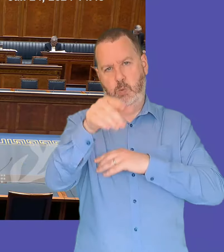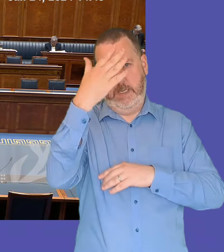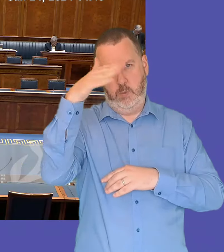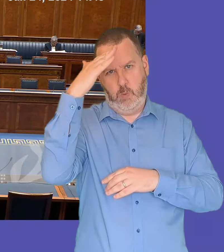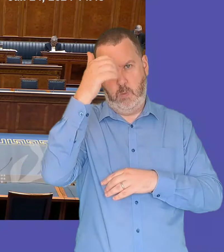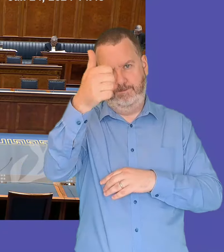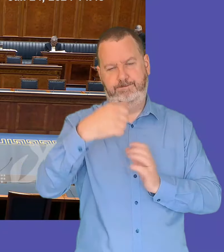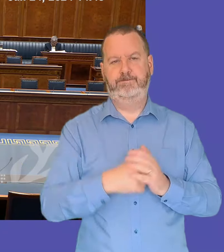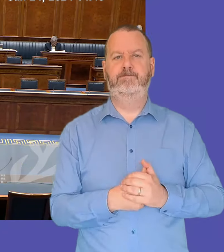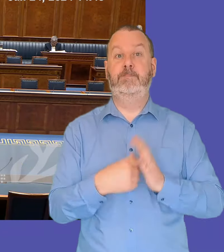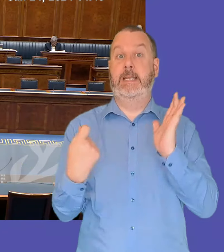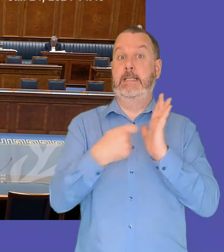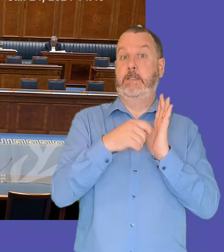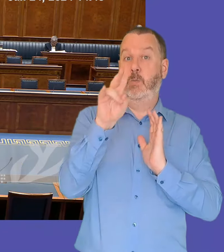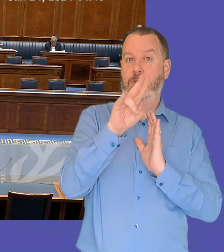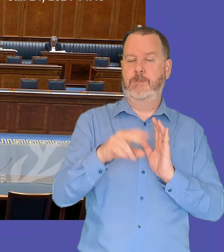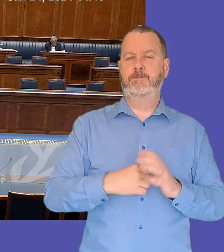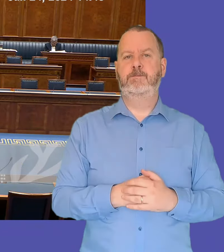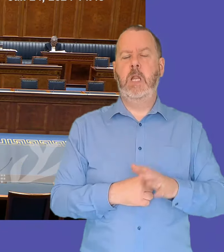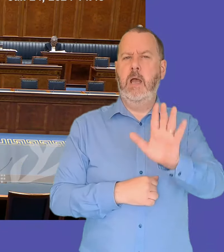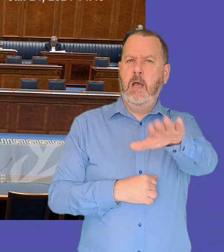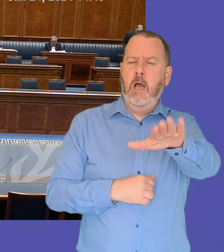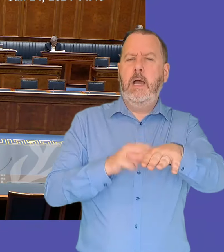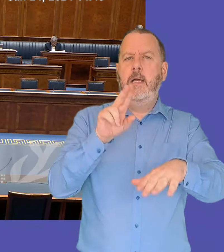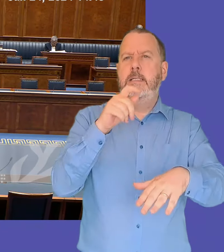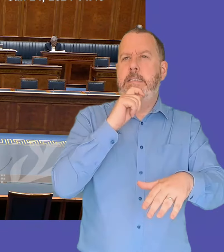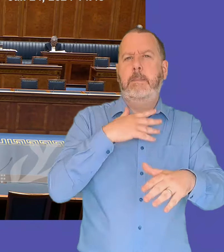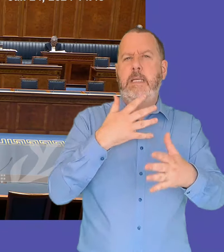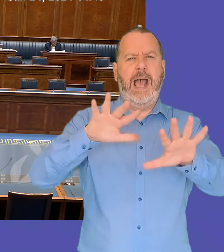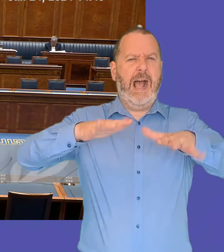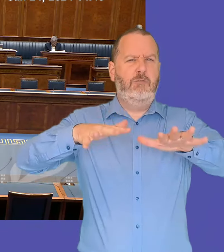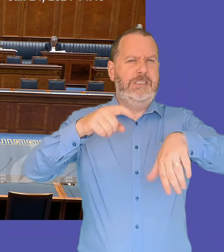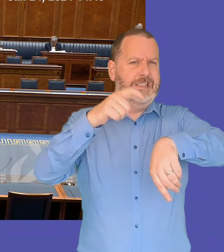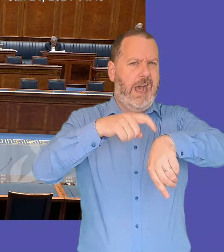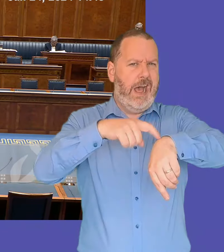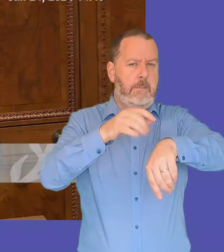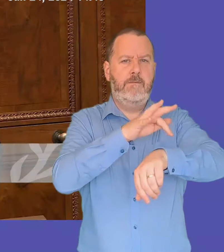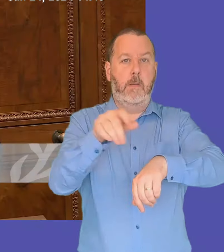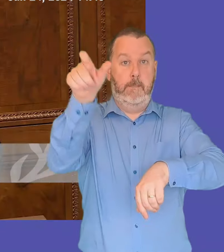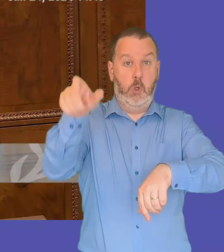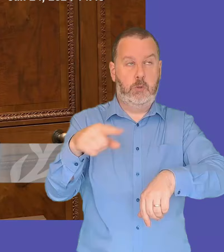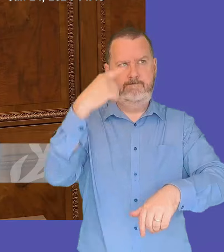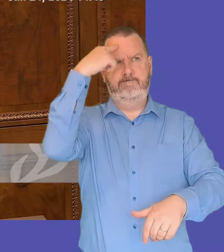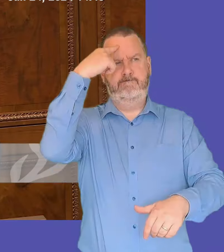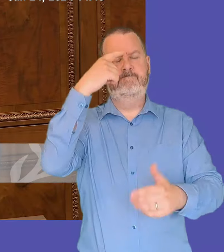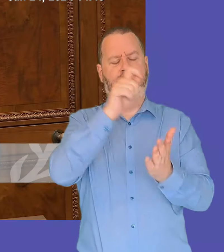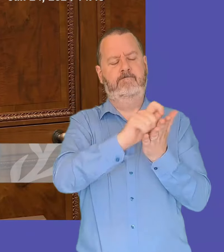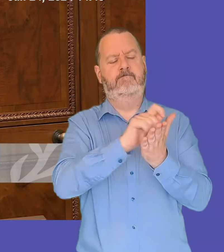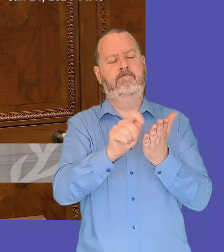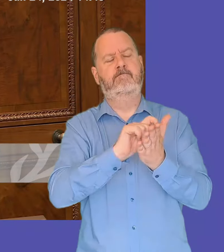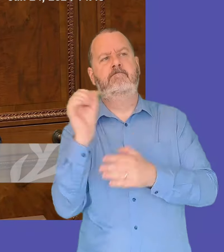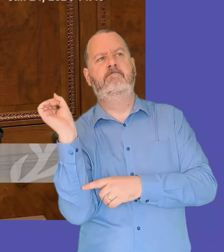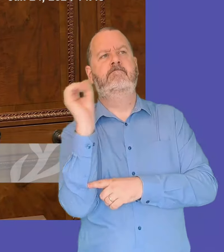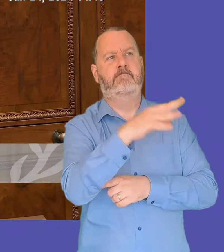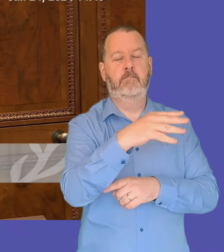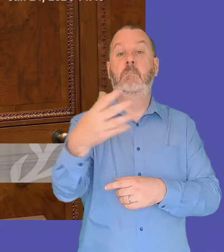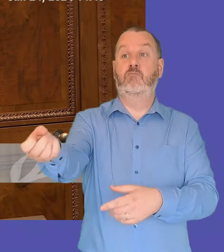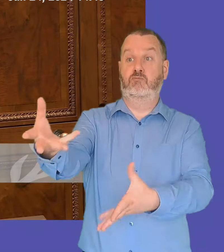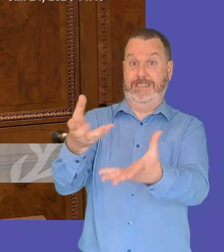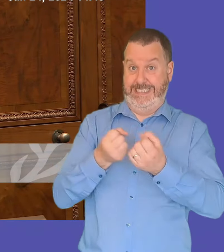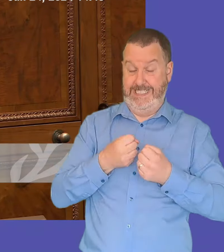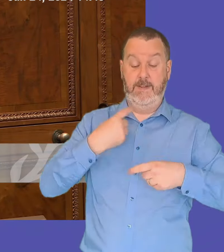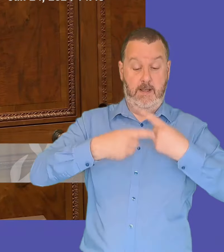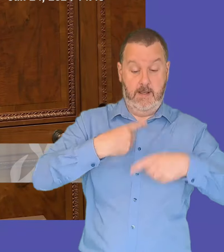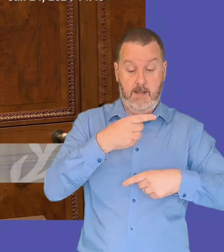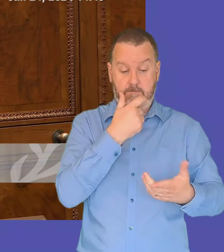for supplementary minister what can you tell me what is the average time scale from application to decision thank